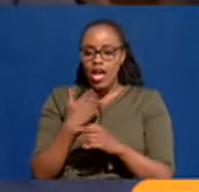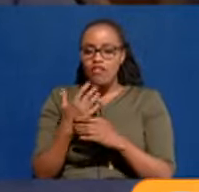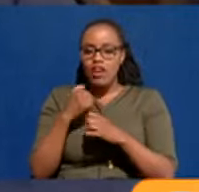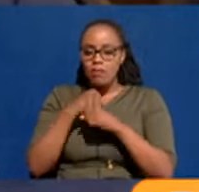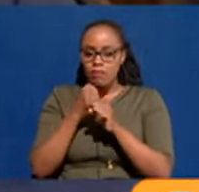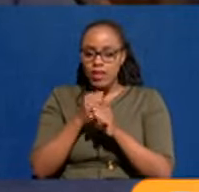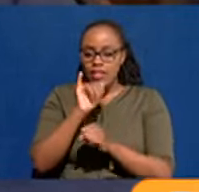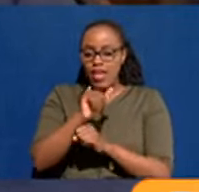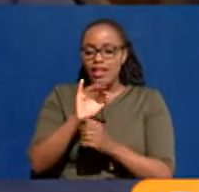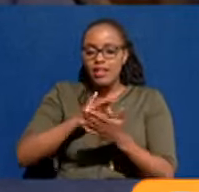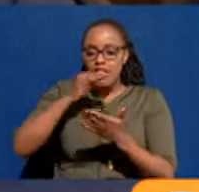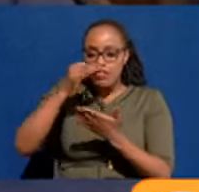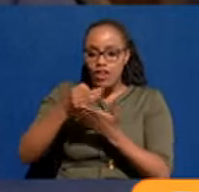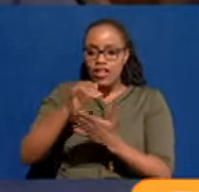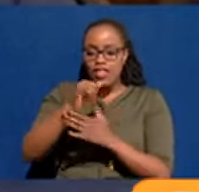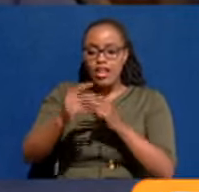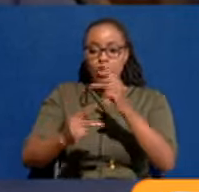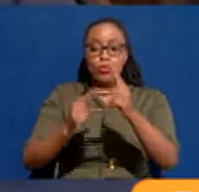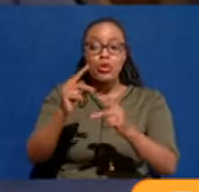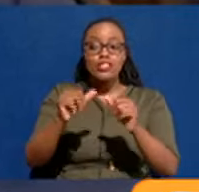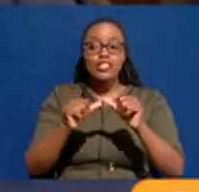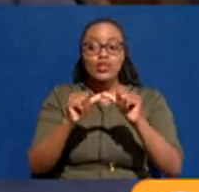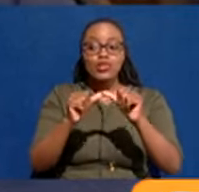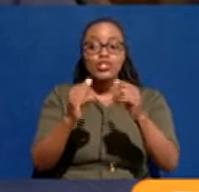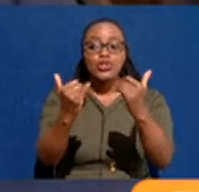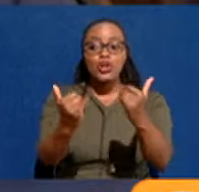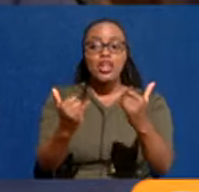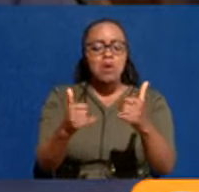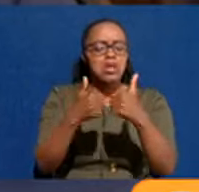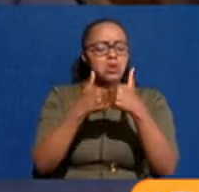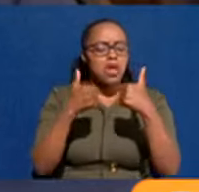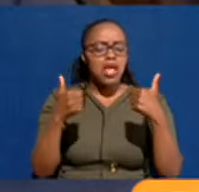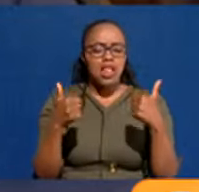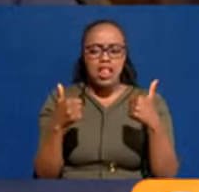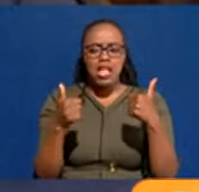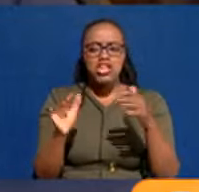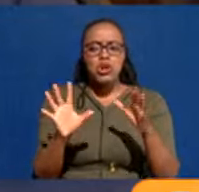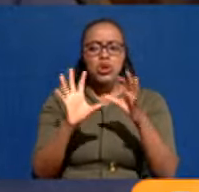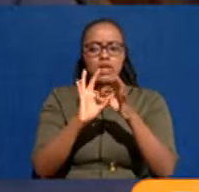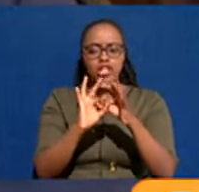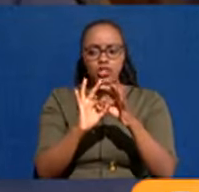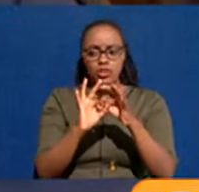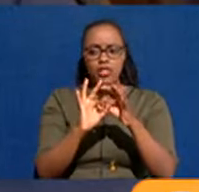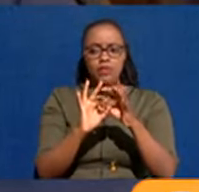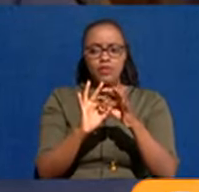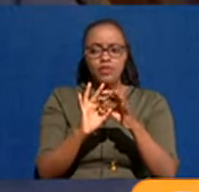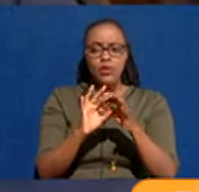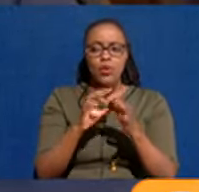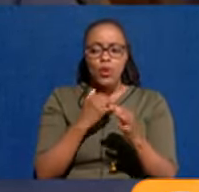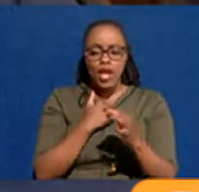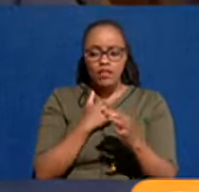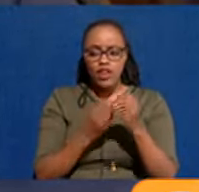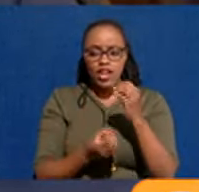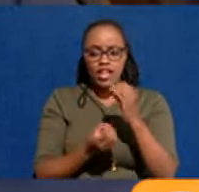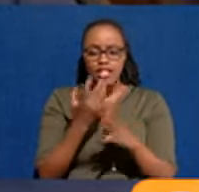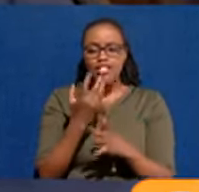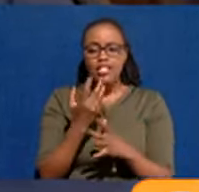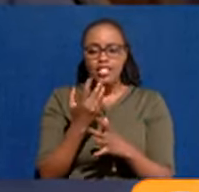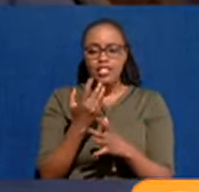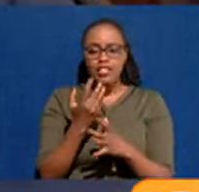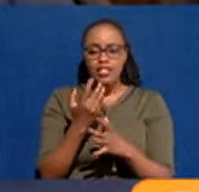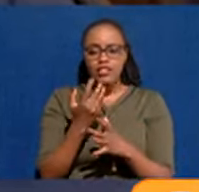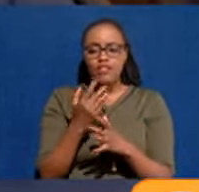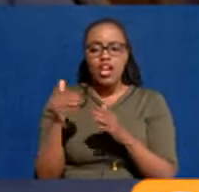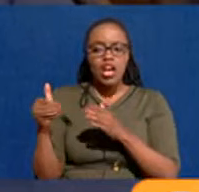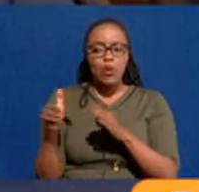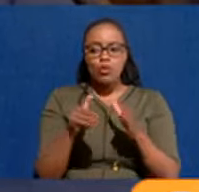relevant funds. So that process is going on. It's going on pretty well. In addition to that, you know, we created a Hustle